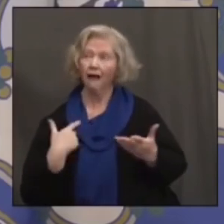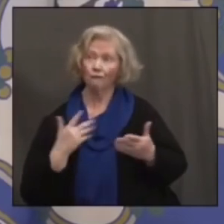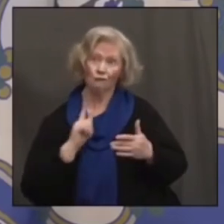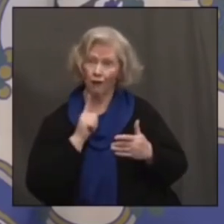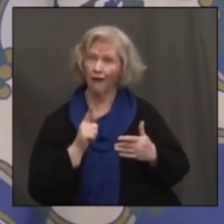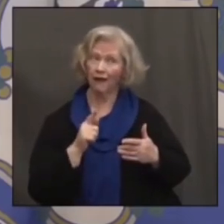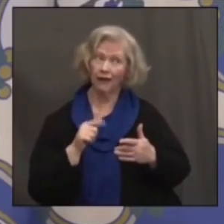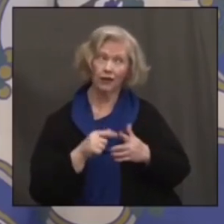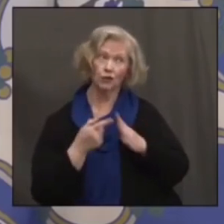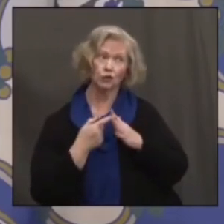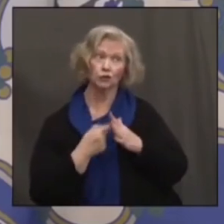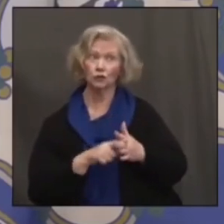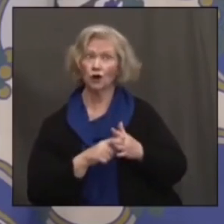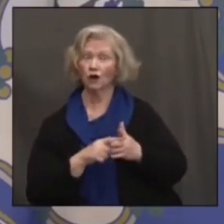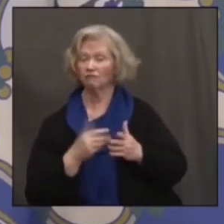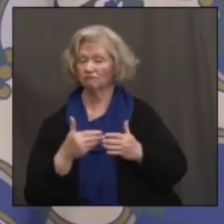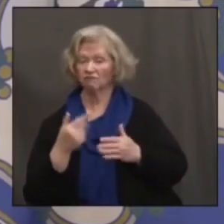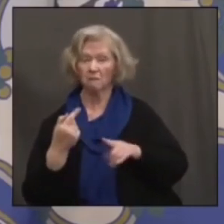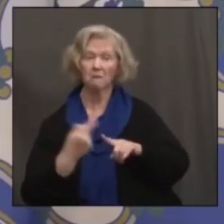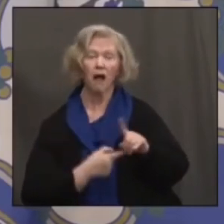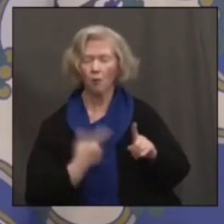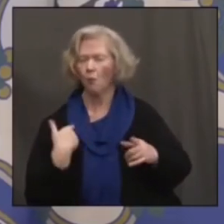starting in less than a month.